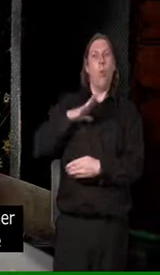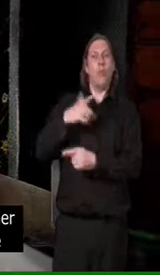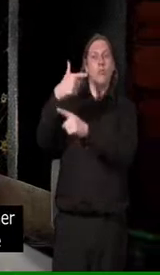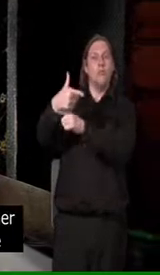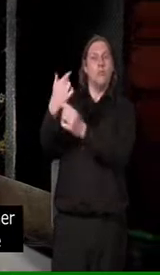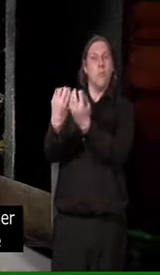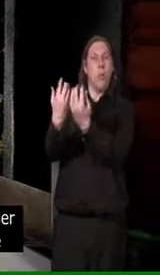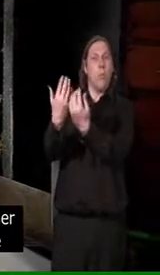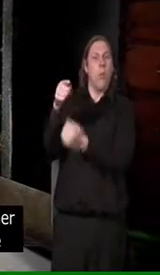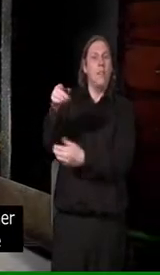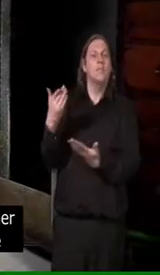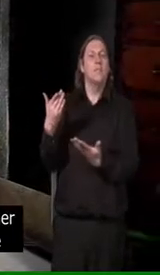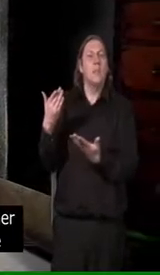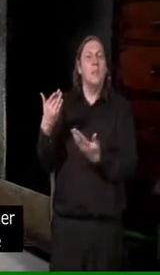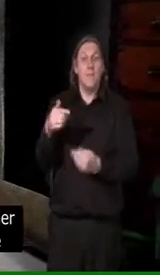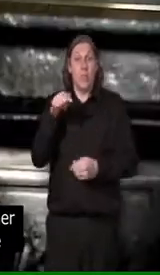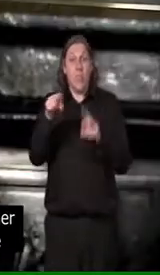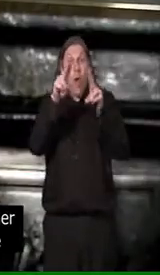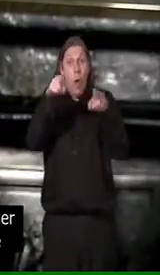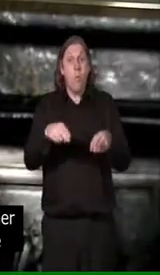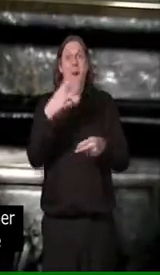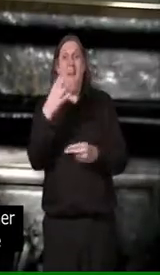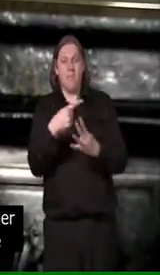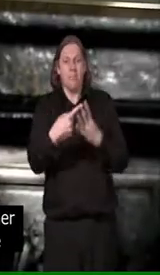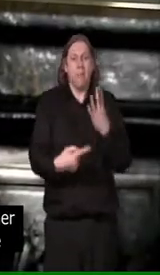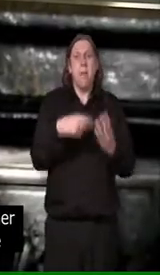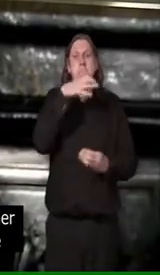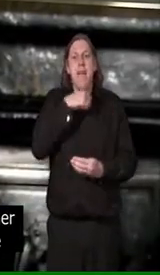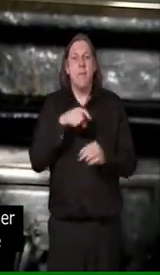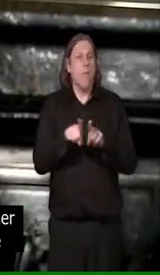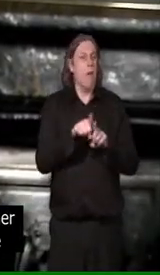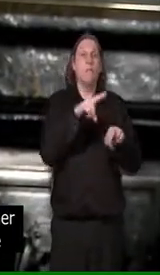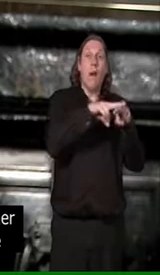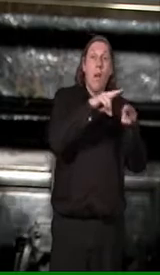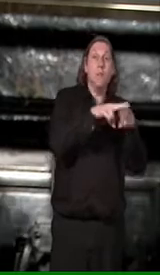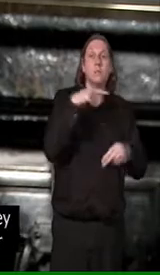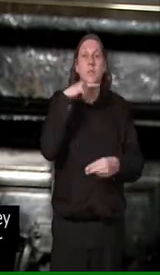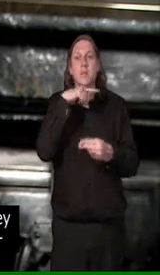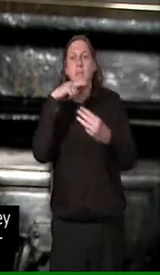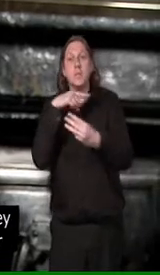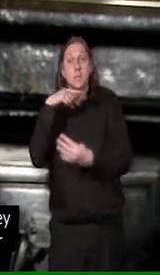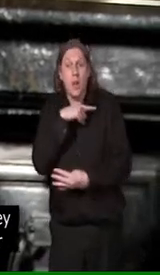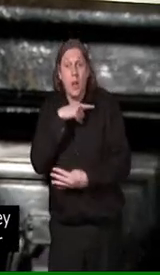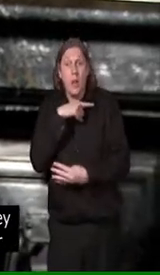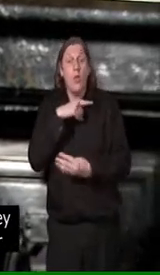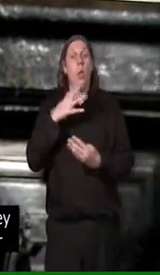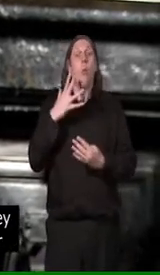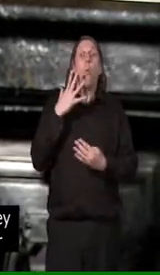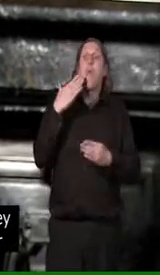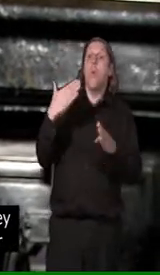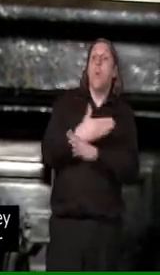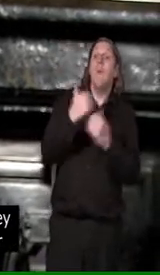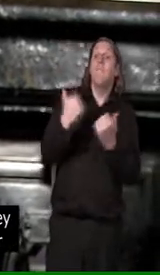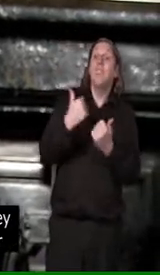living in the house, the father and sons, they would all need hot water to have a wash when they came home from work